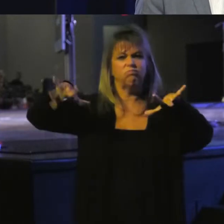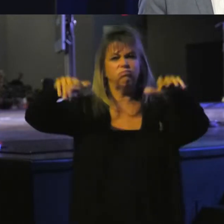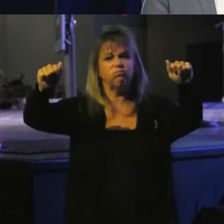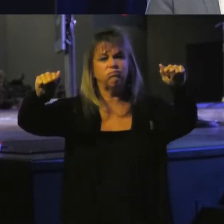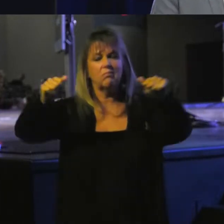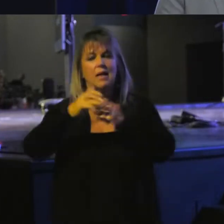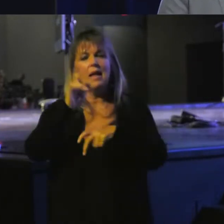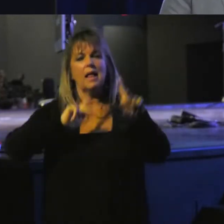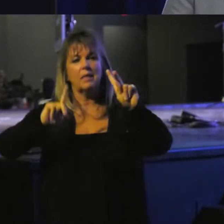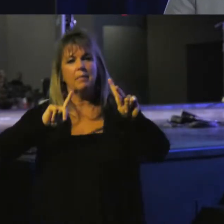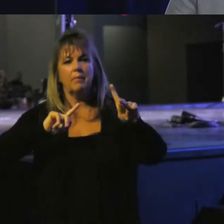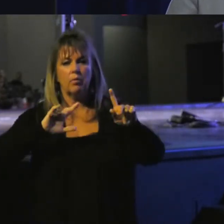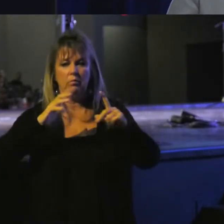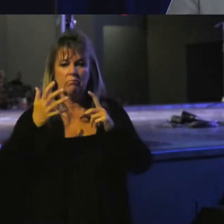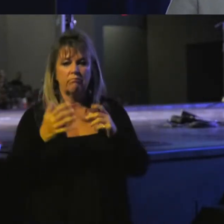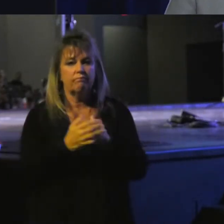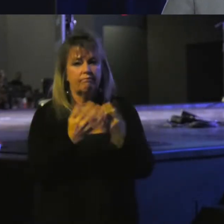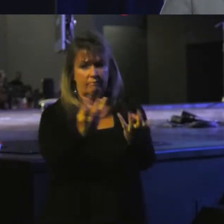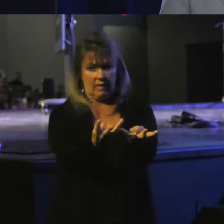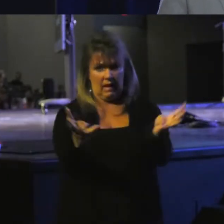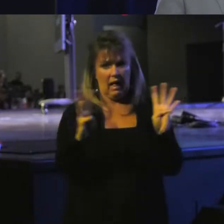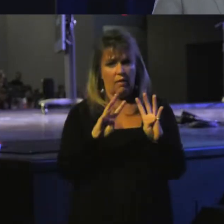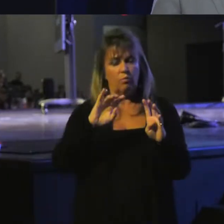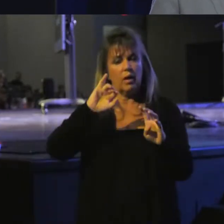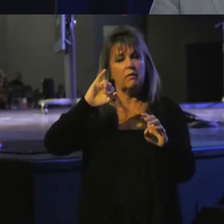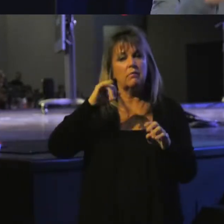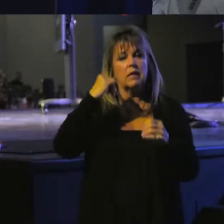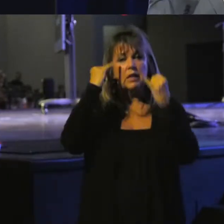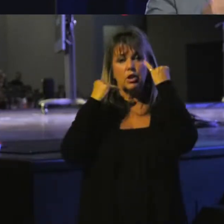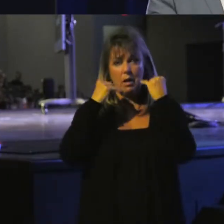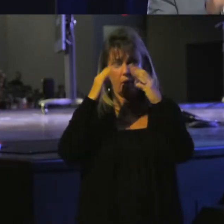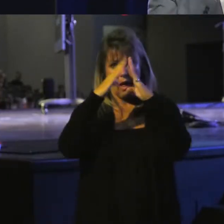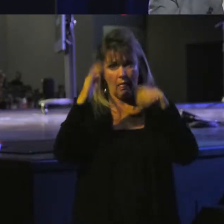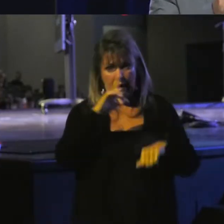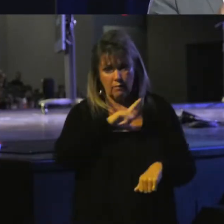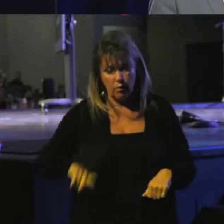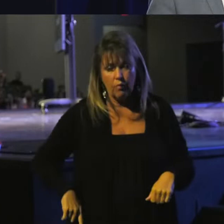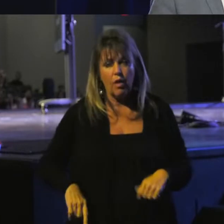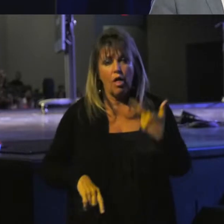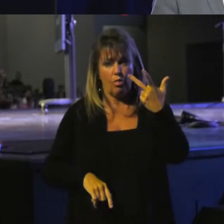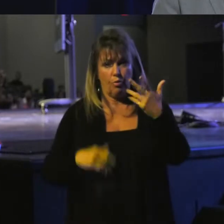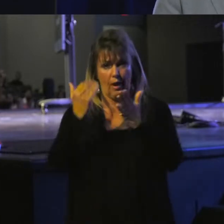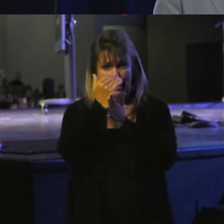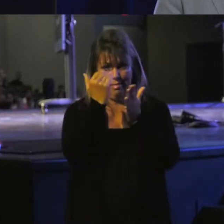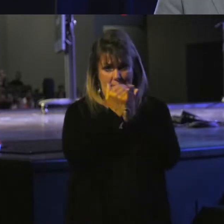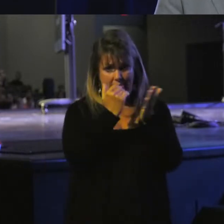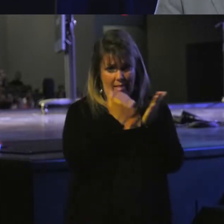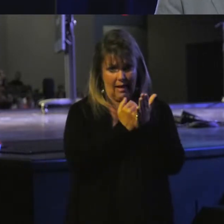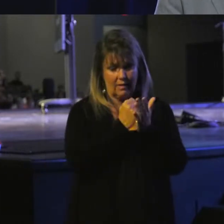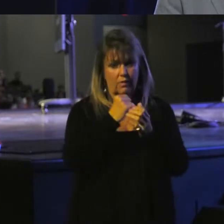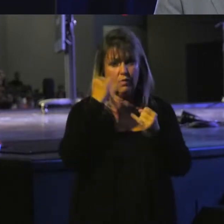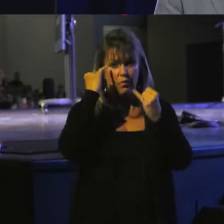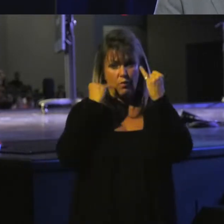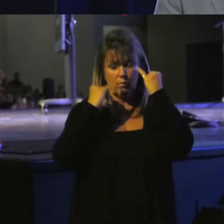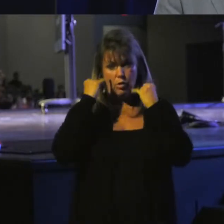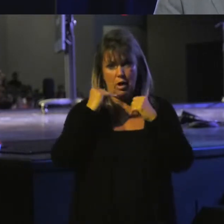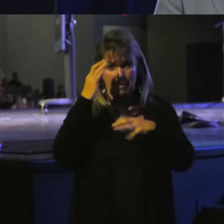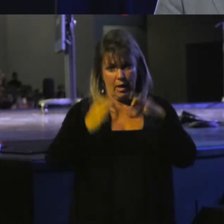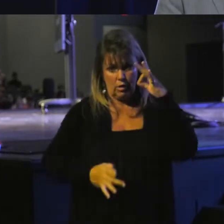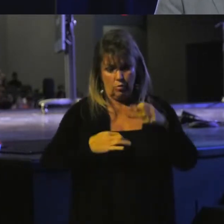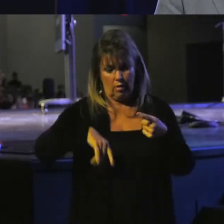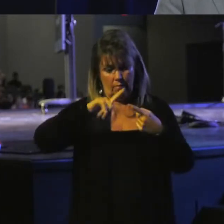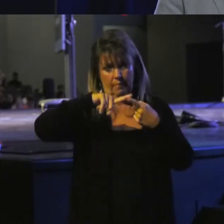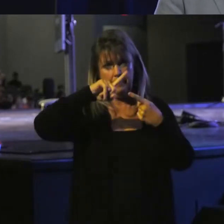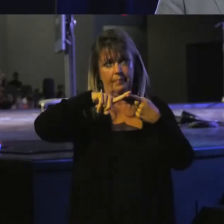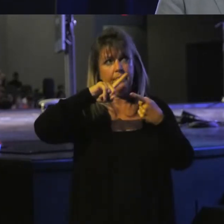Jeremiah in the house of the Lord. If you want to take notes, three lessons from Jeremiah's trial. Number one,